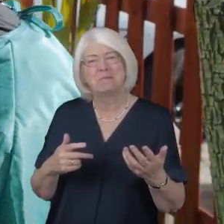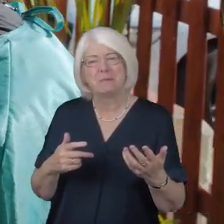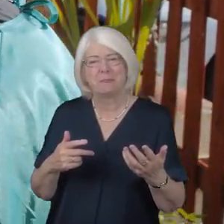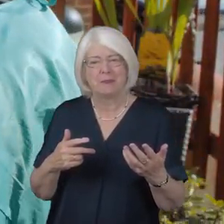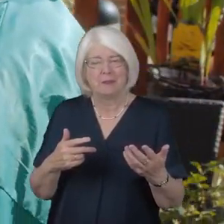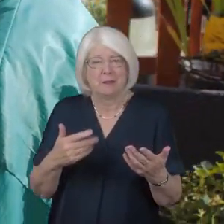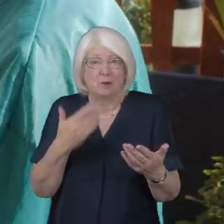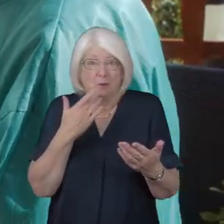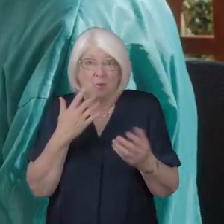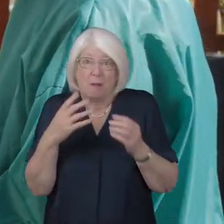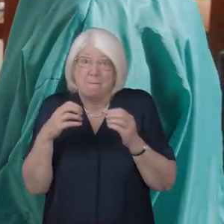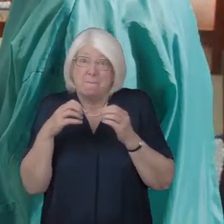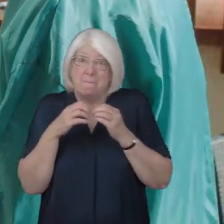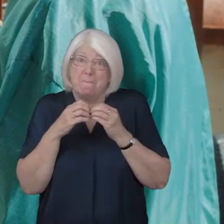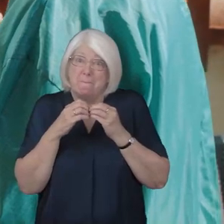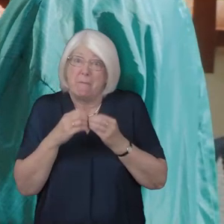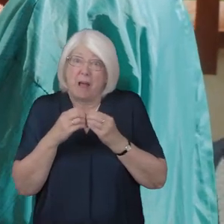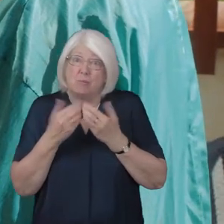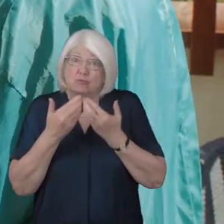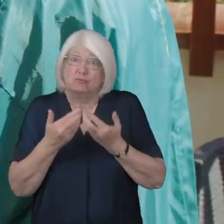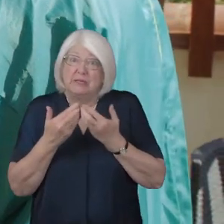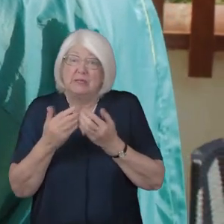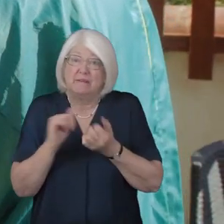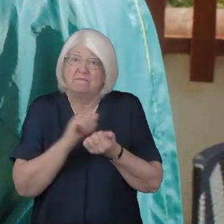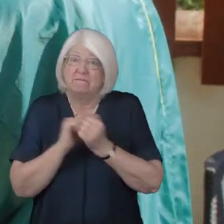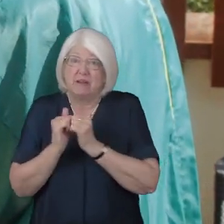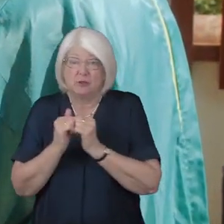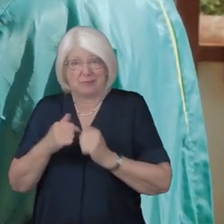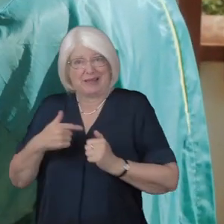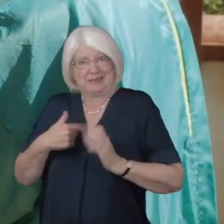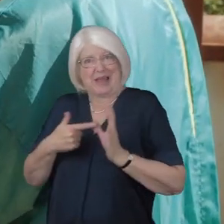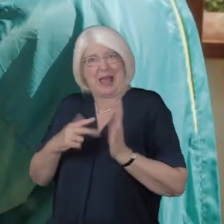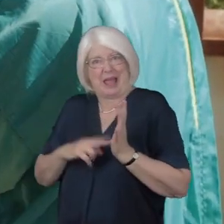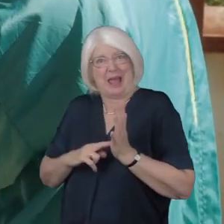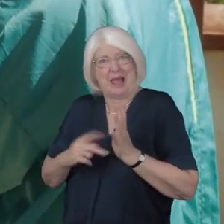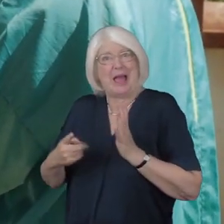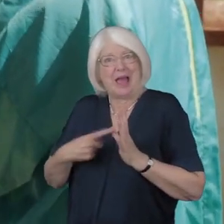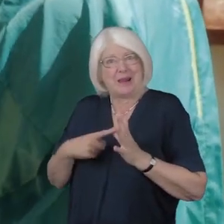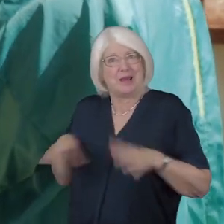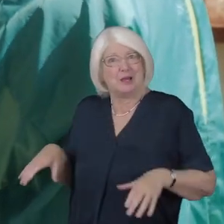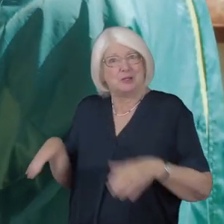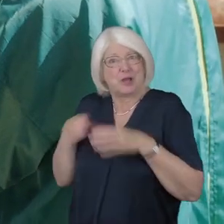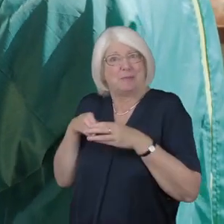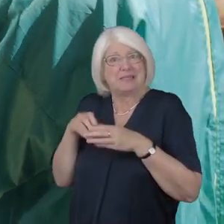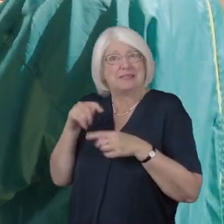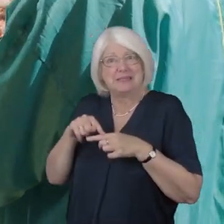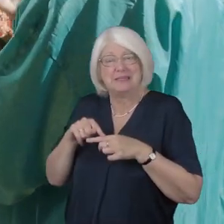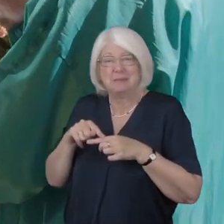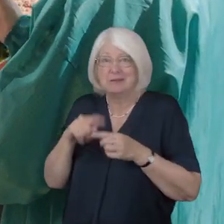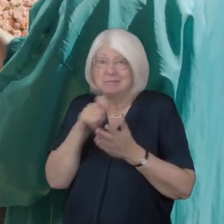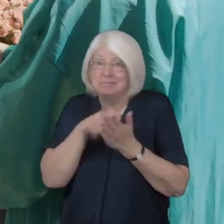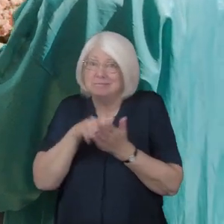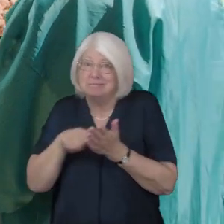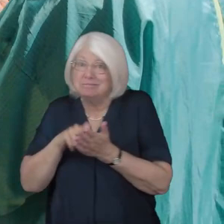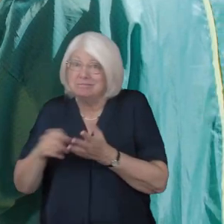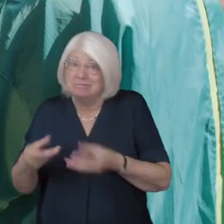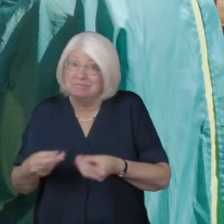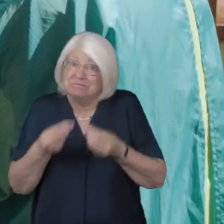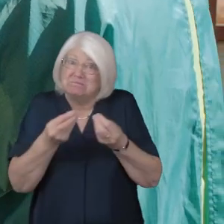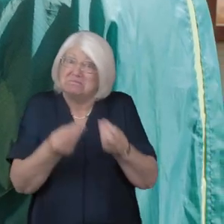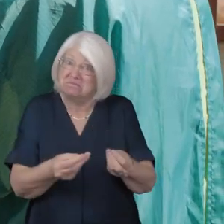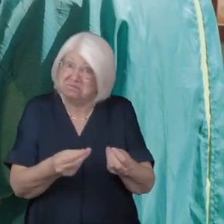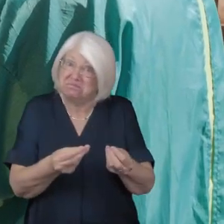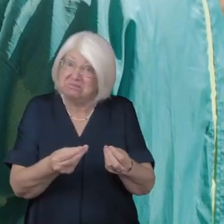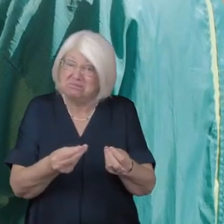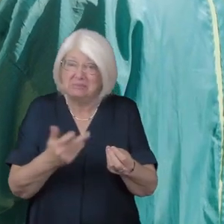so the Bible Reading Fellowship and the Anna Chaplaincy have put together some carers guides so because we can't come it says